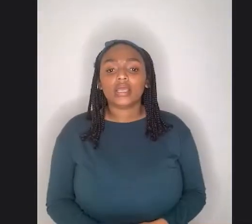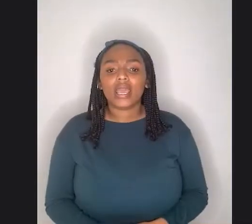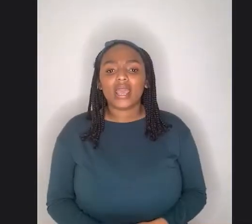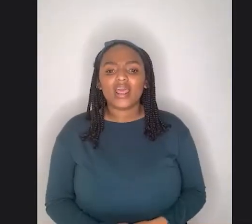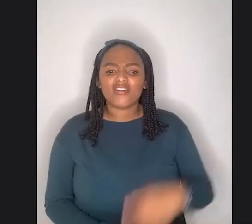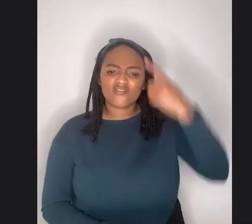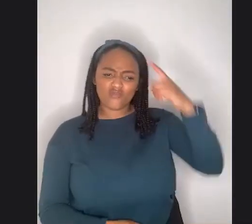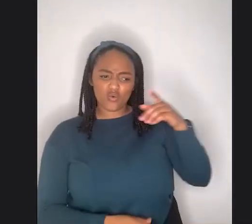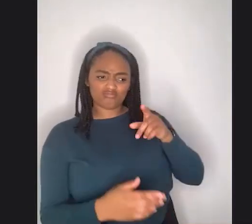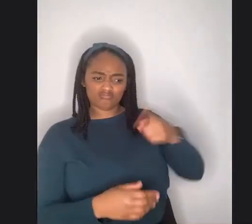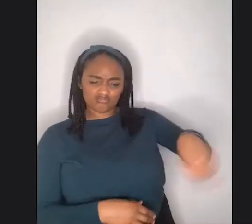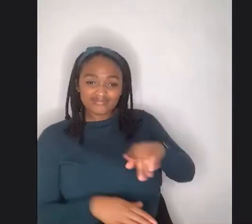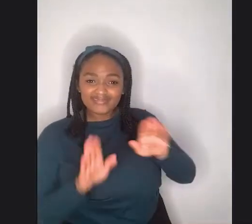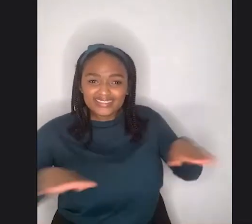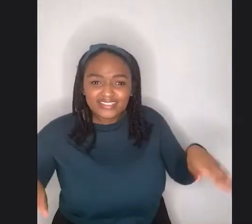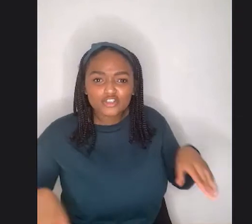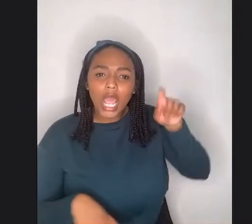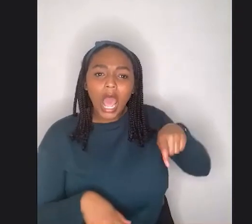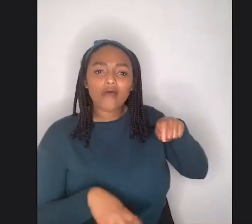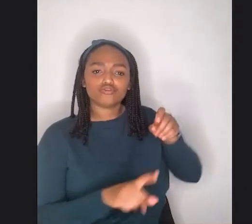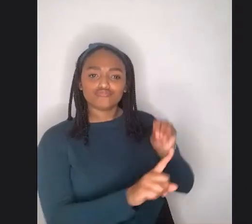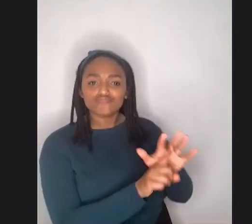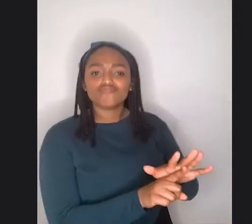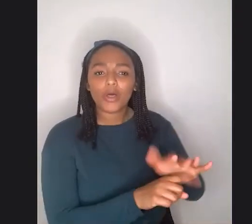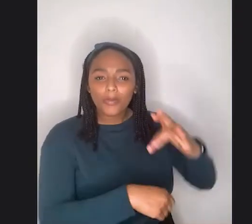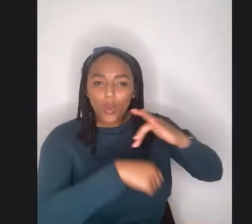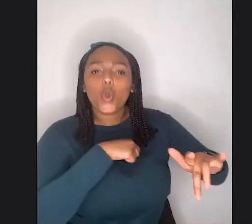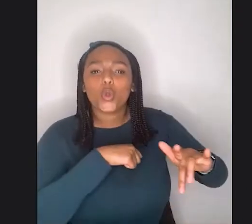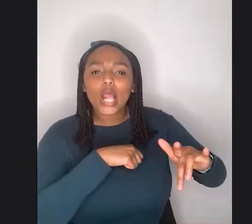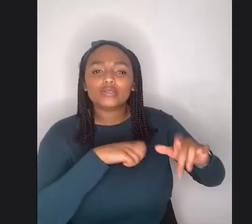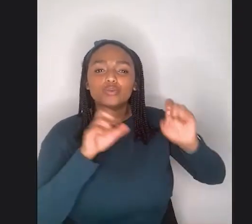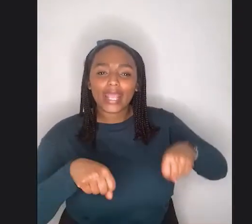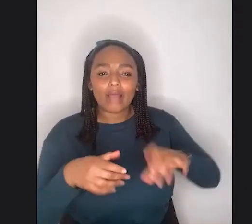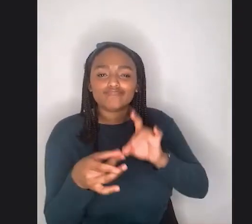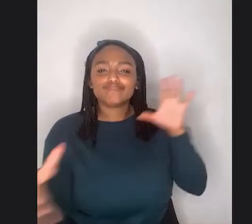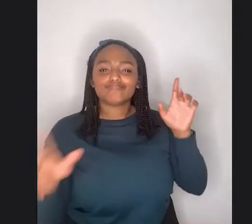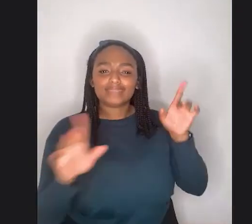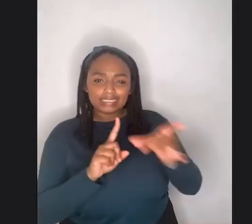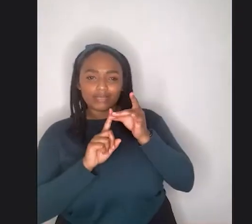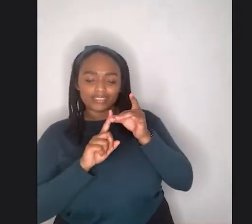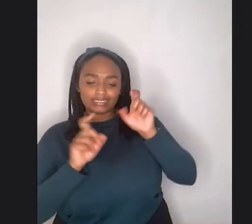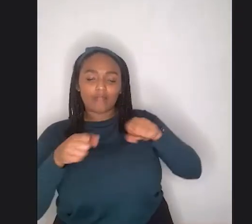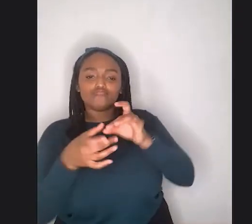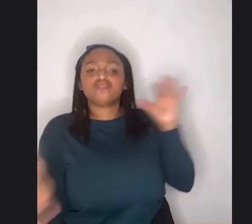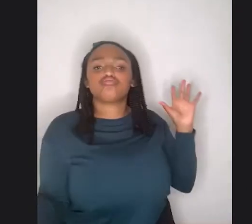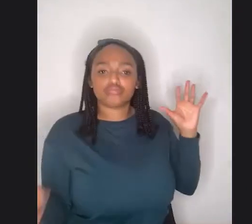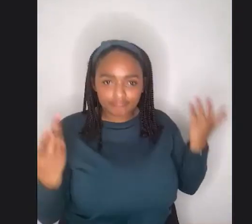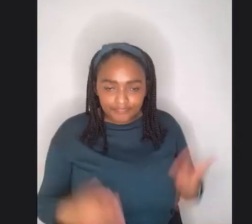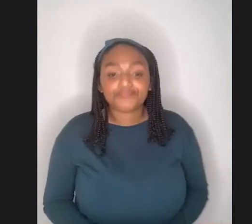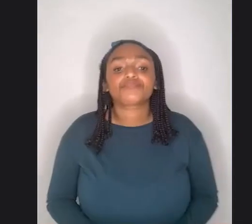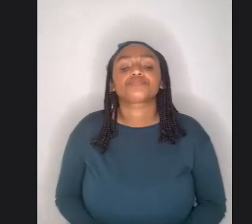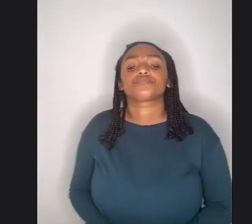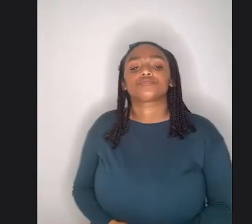that, you know, we can break away from these stigmas. What thoughts do you have about balancing, um,